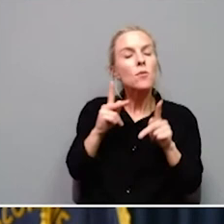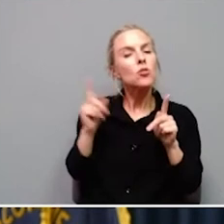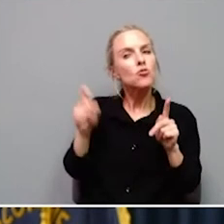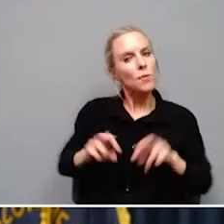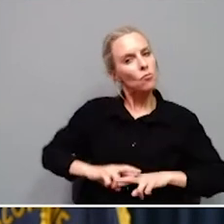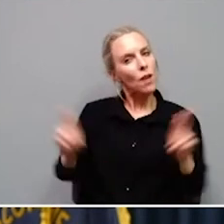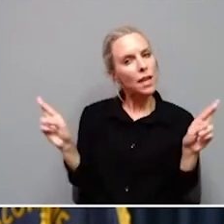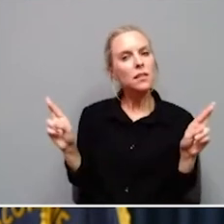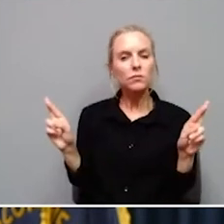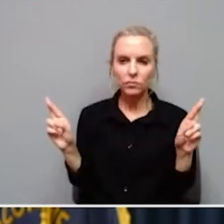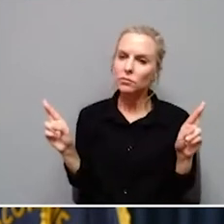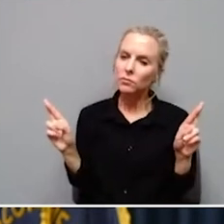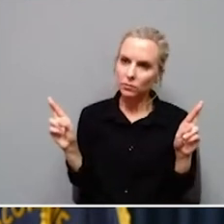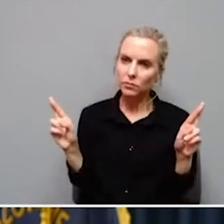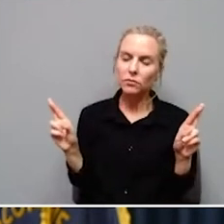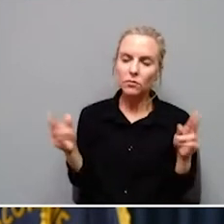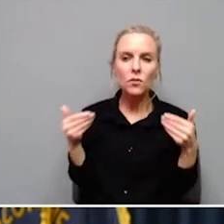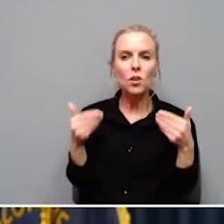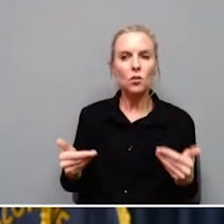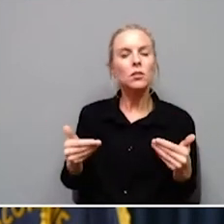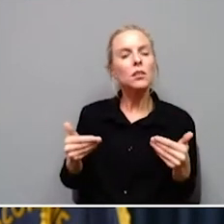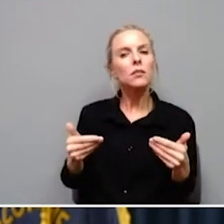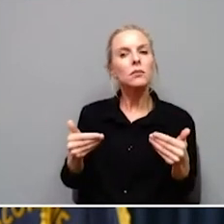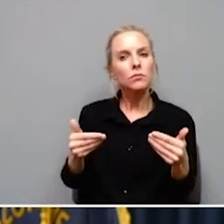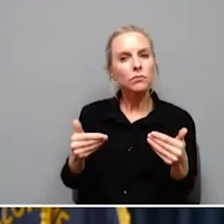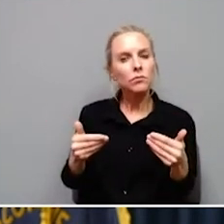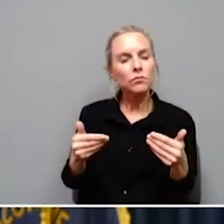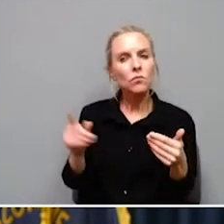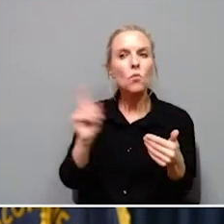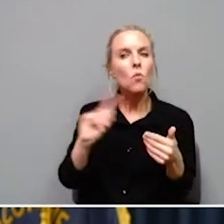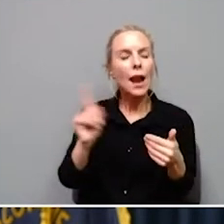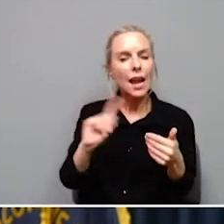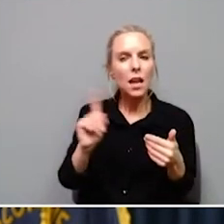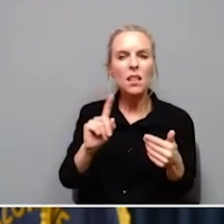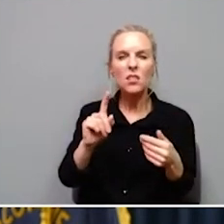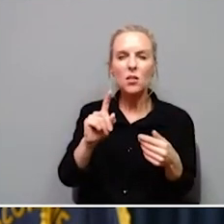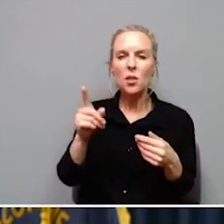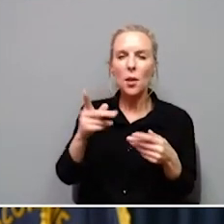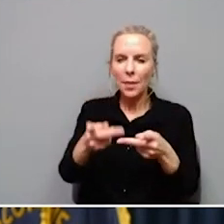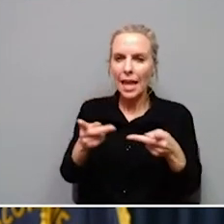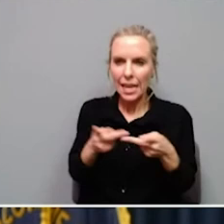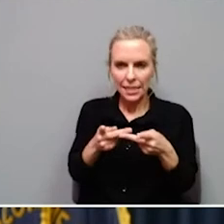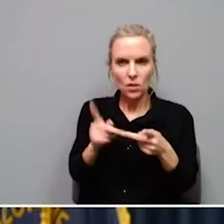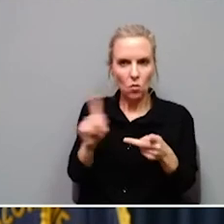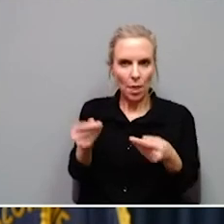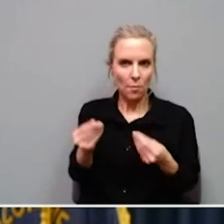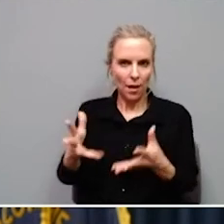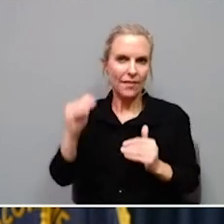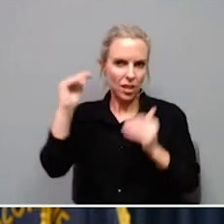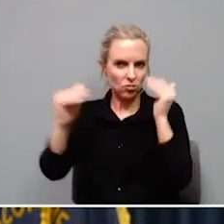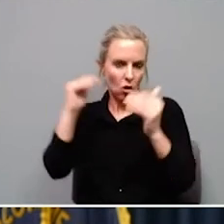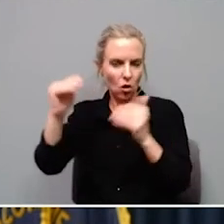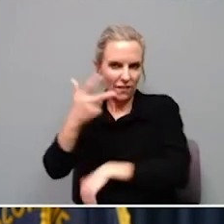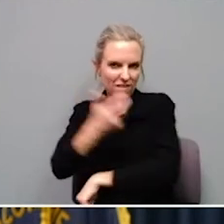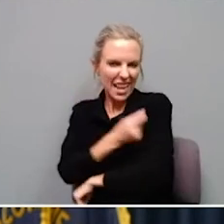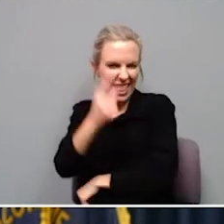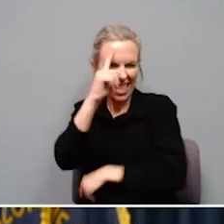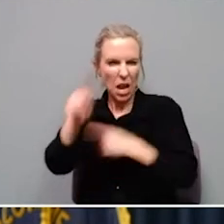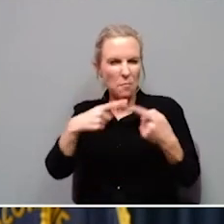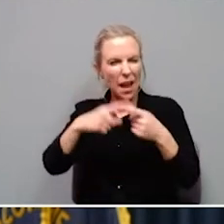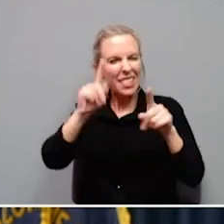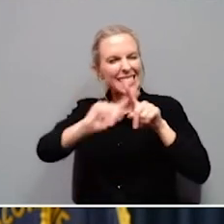to go primarily to the types of places that are providing the adult vaccine. Think about all those different